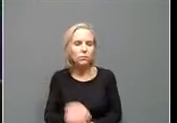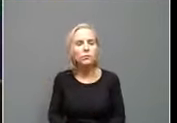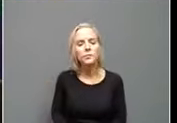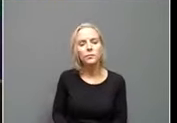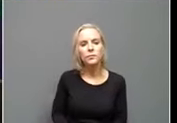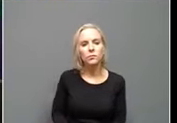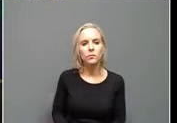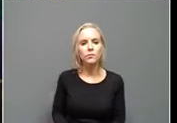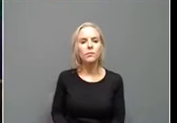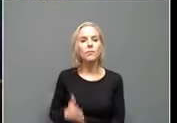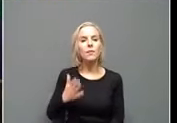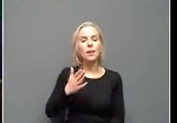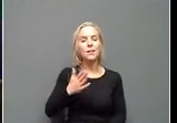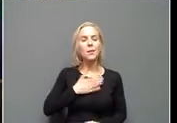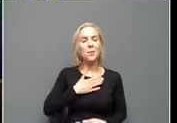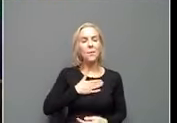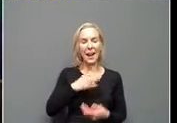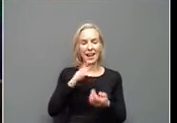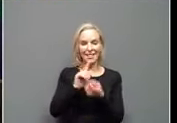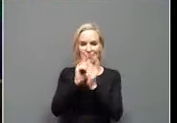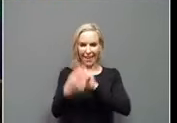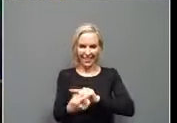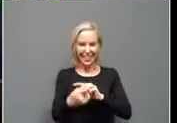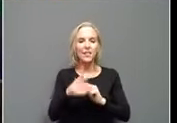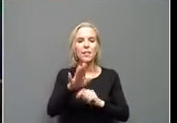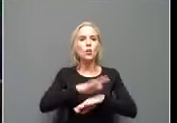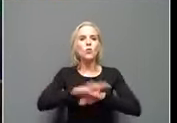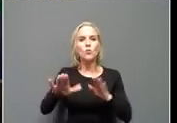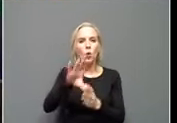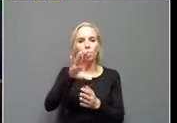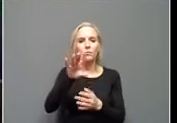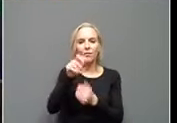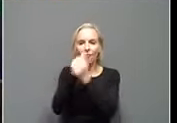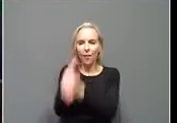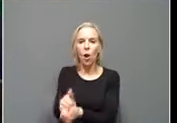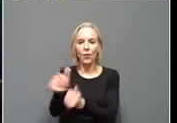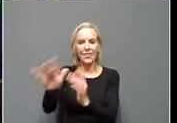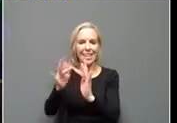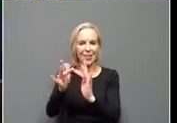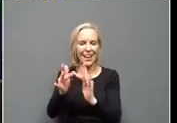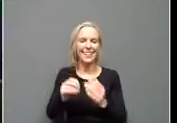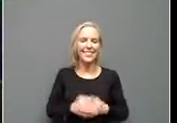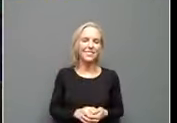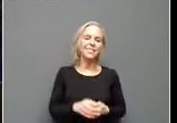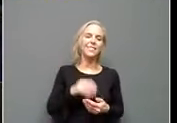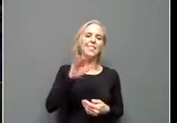So my translation is don't believe the internet. Catherine Collins at WLEX.